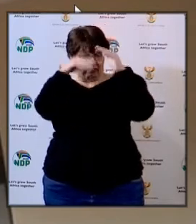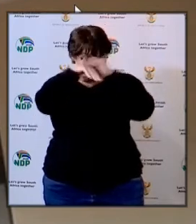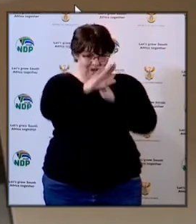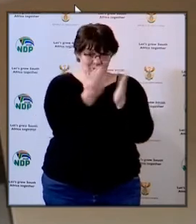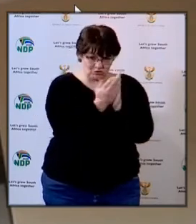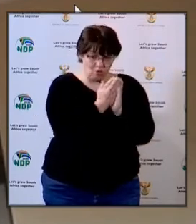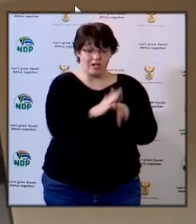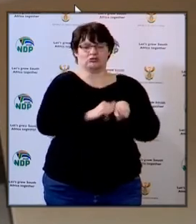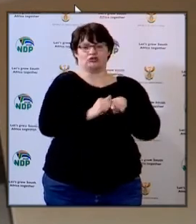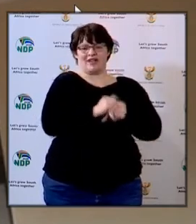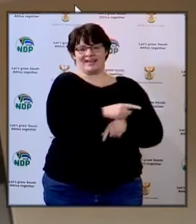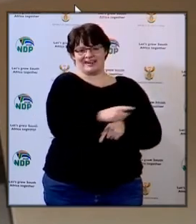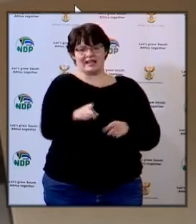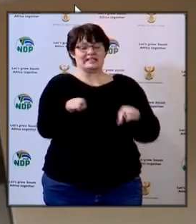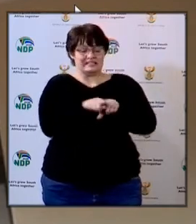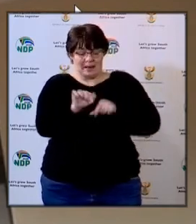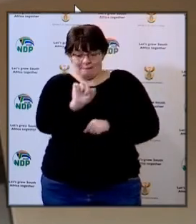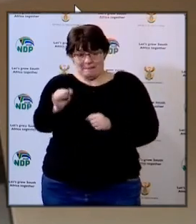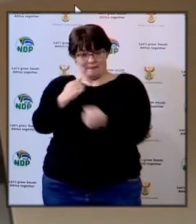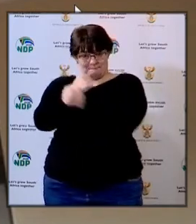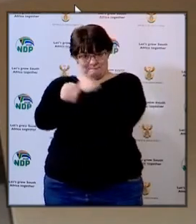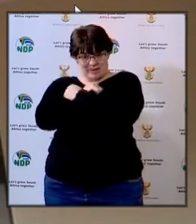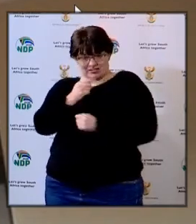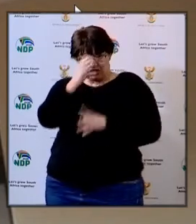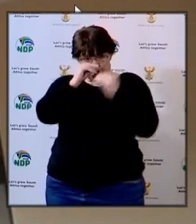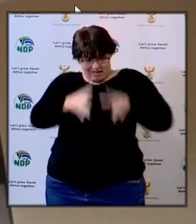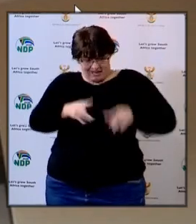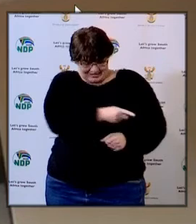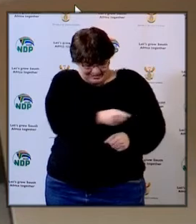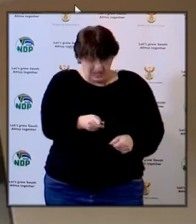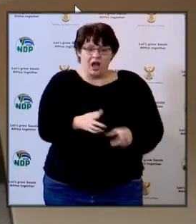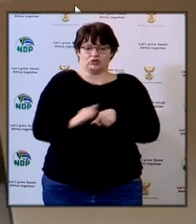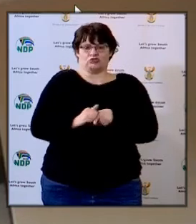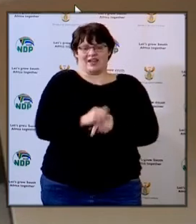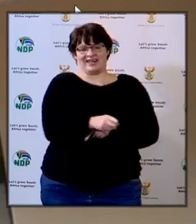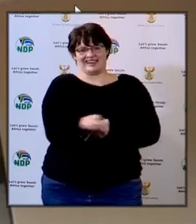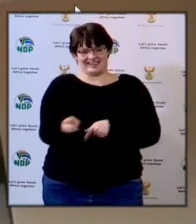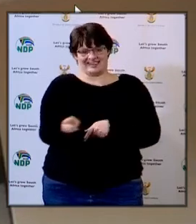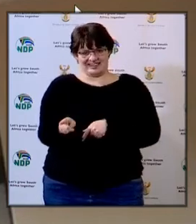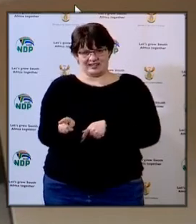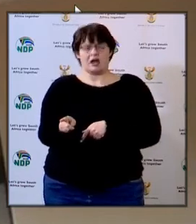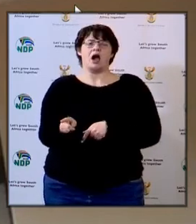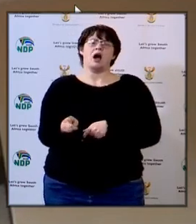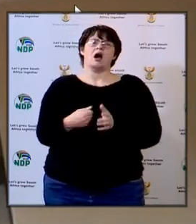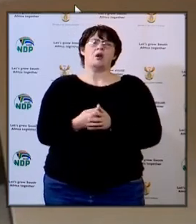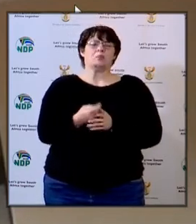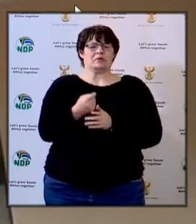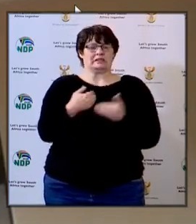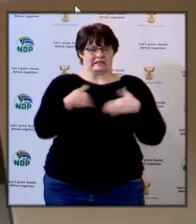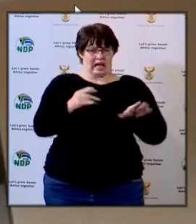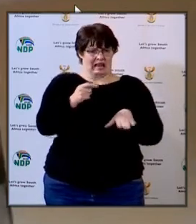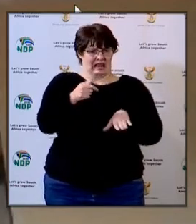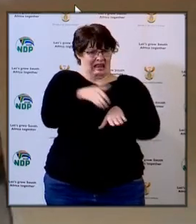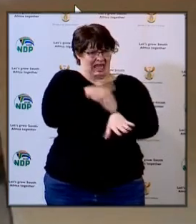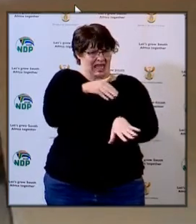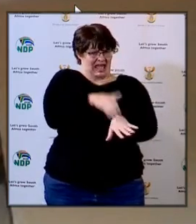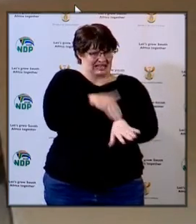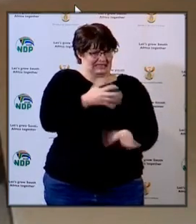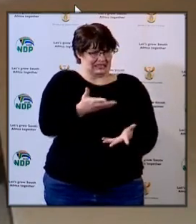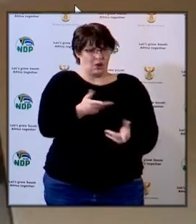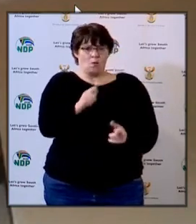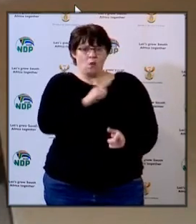of learners and their parents in the northwest province though we have started a bit late